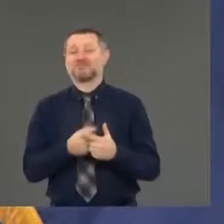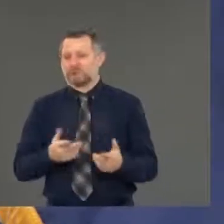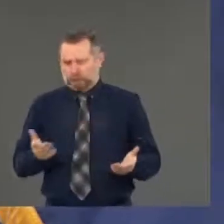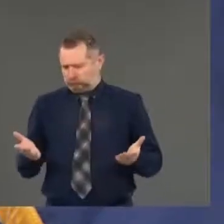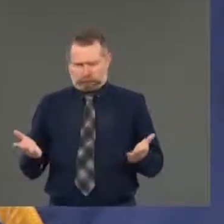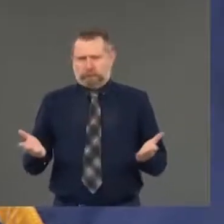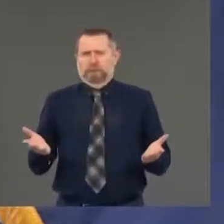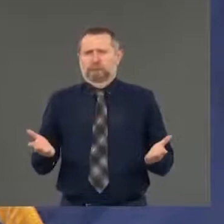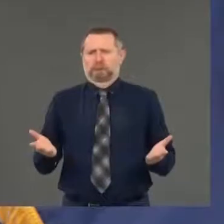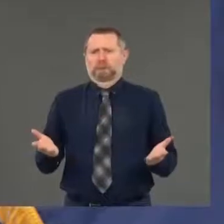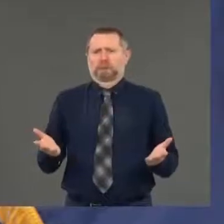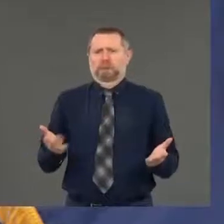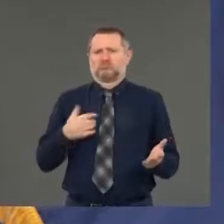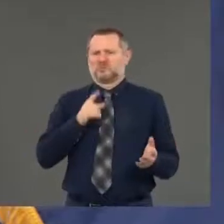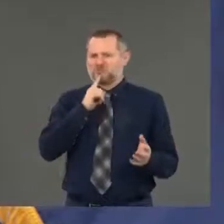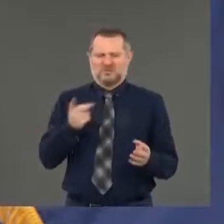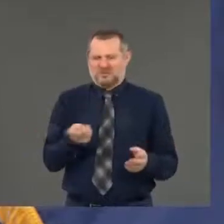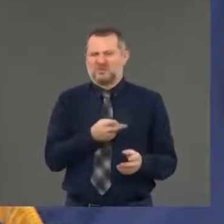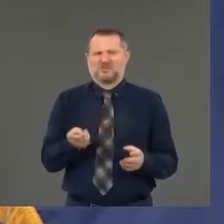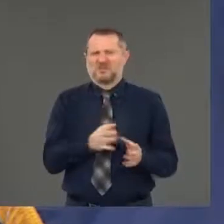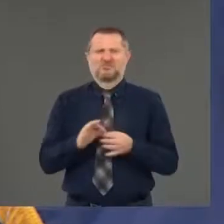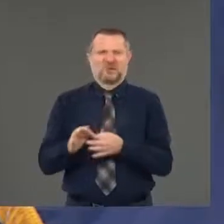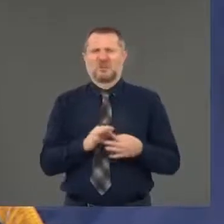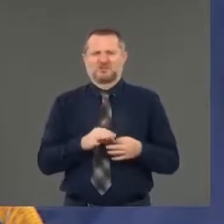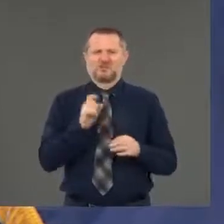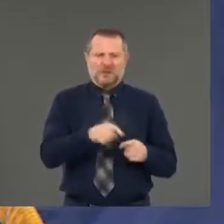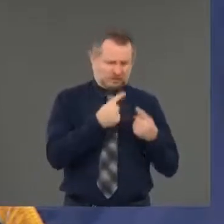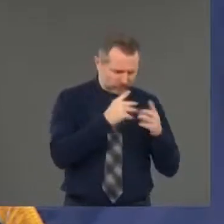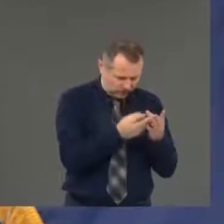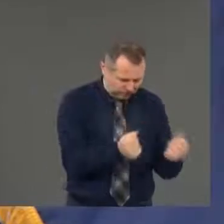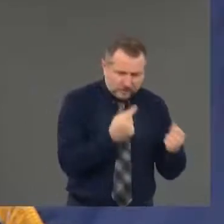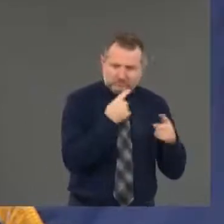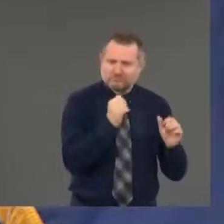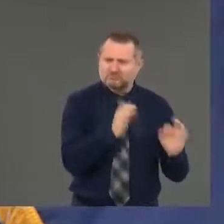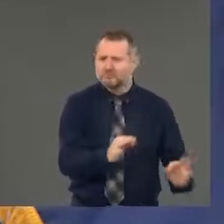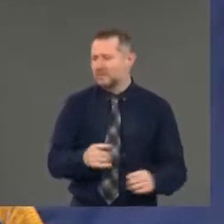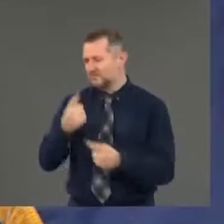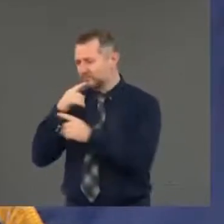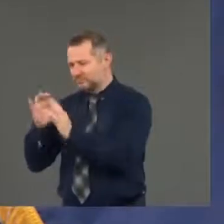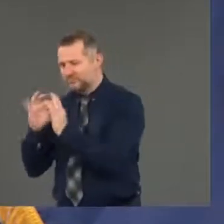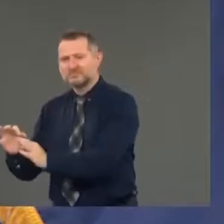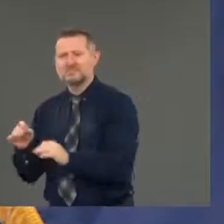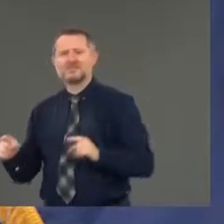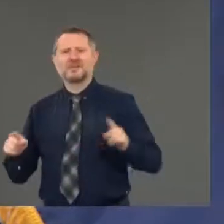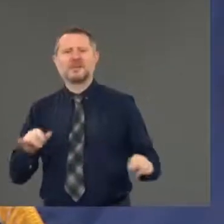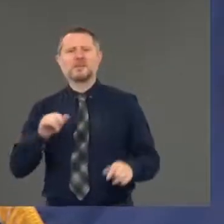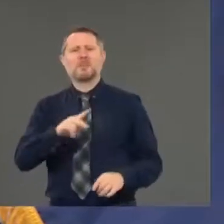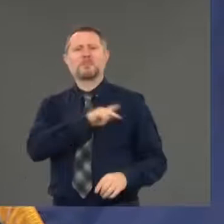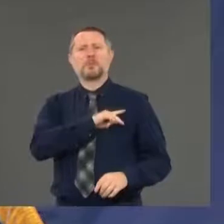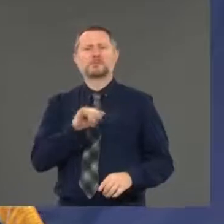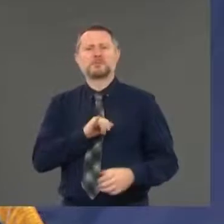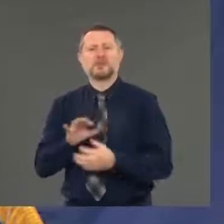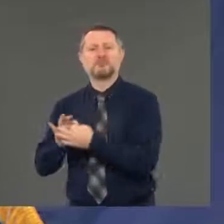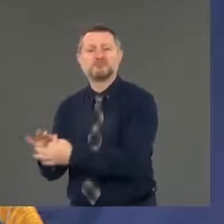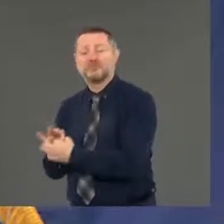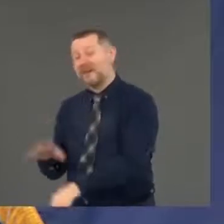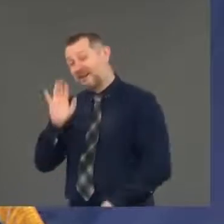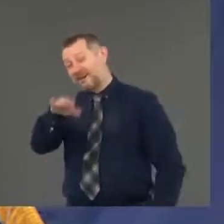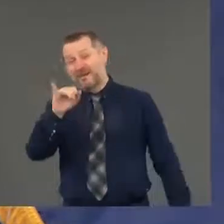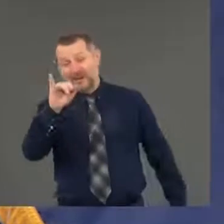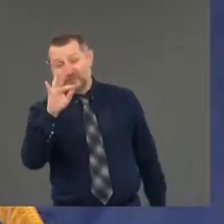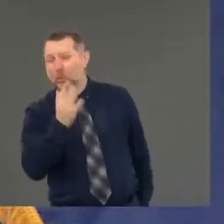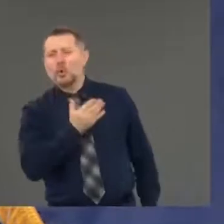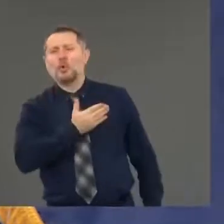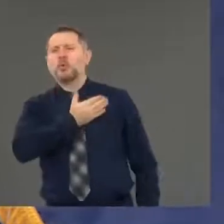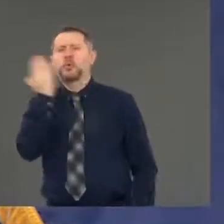relationship, right? It's like any interpersonal relationship. If there's no trust between the two, it